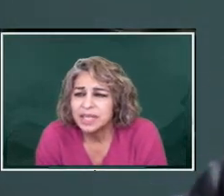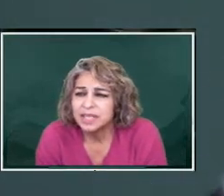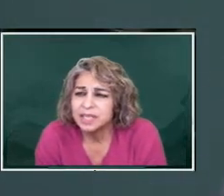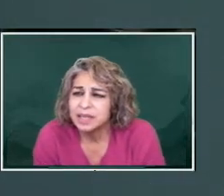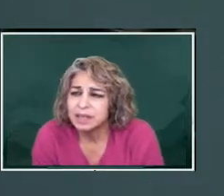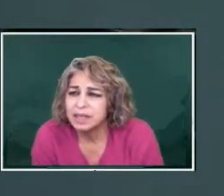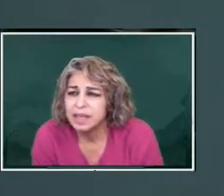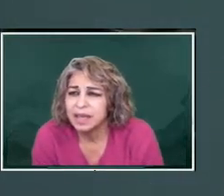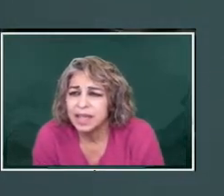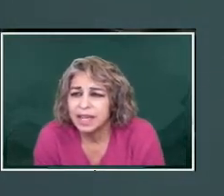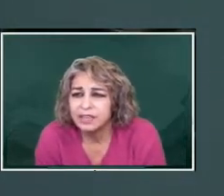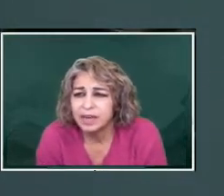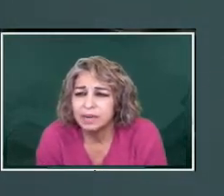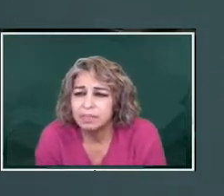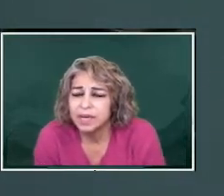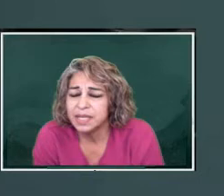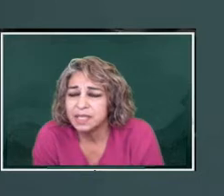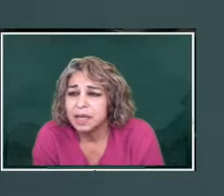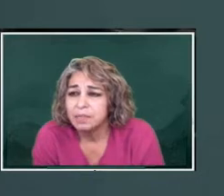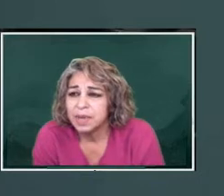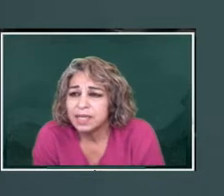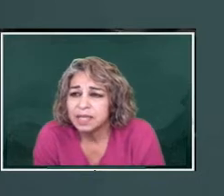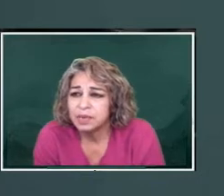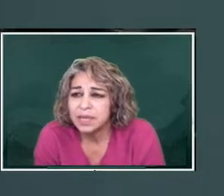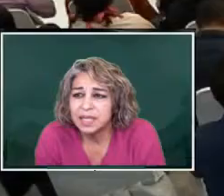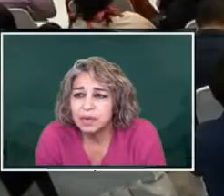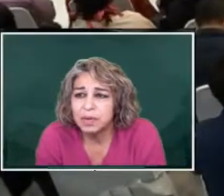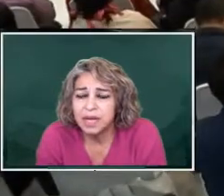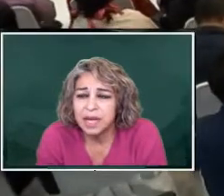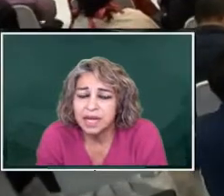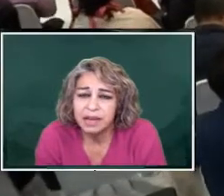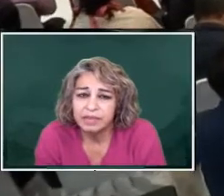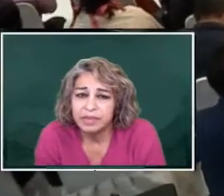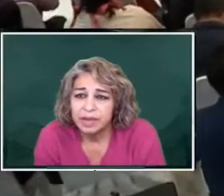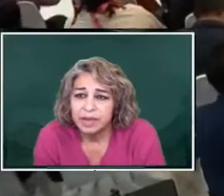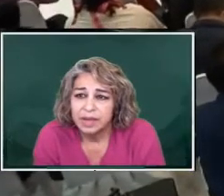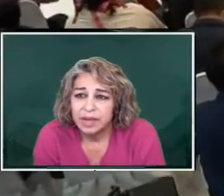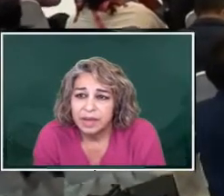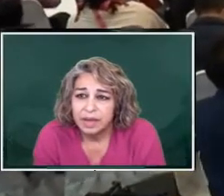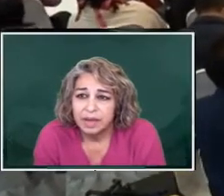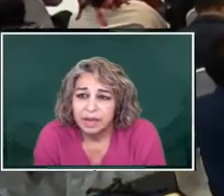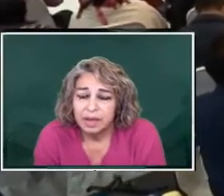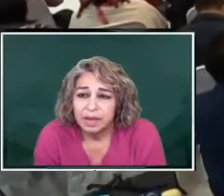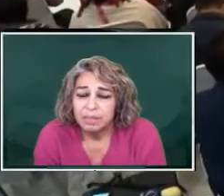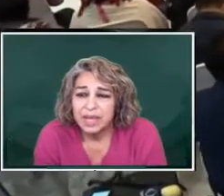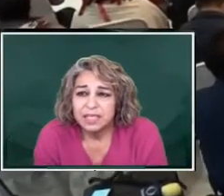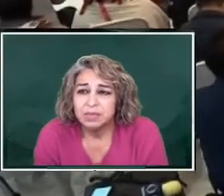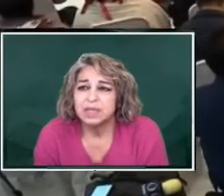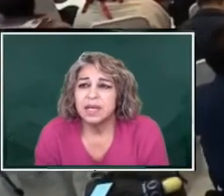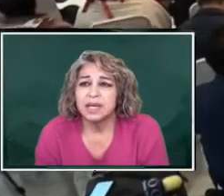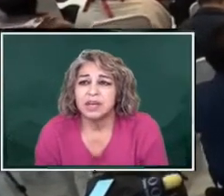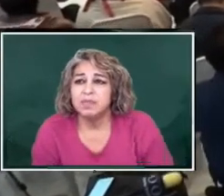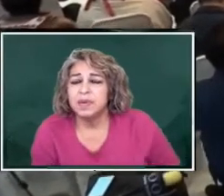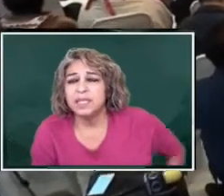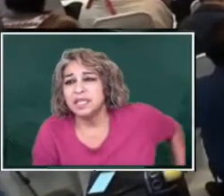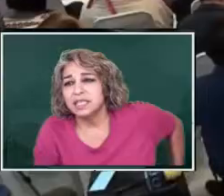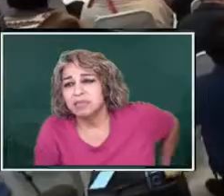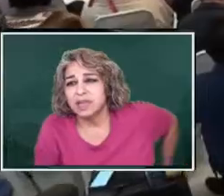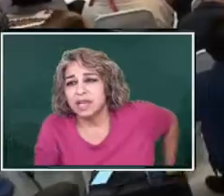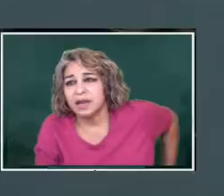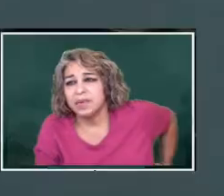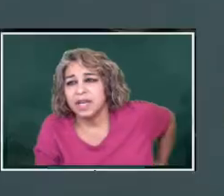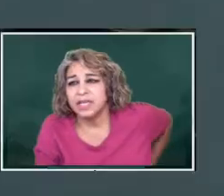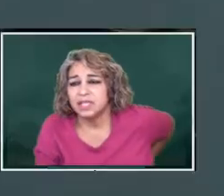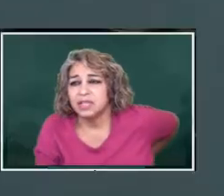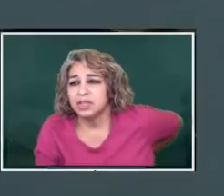industrialized the electric companies. Because otherwise they would not have, because it was not good business